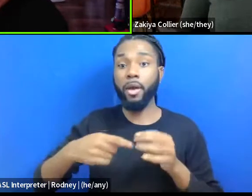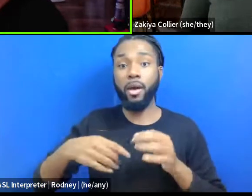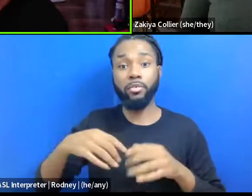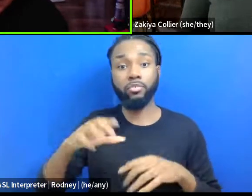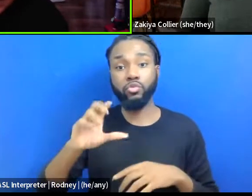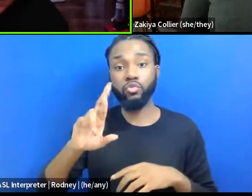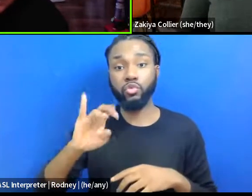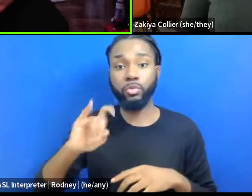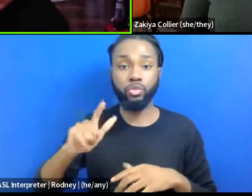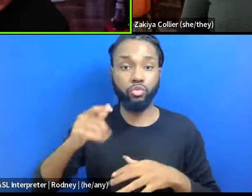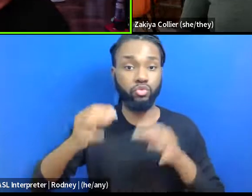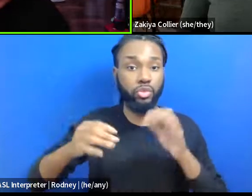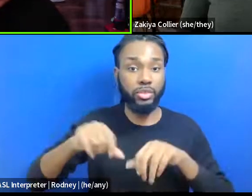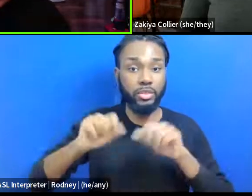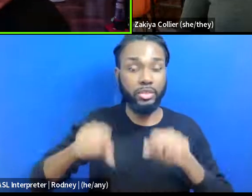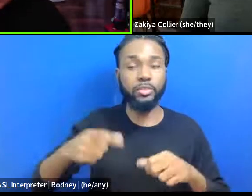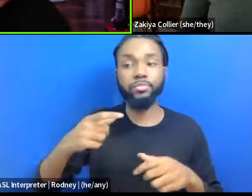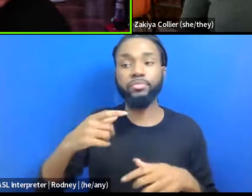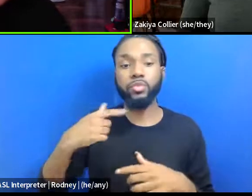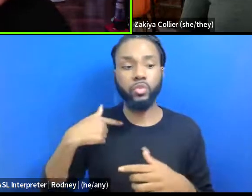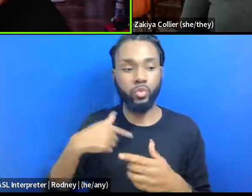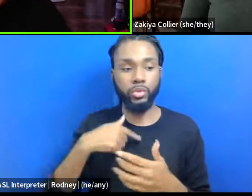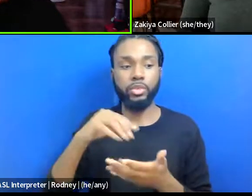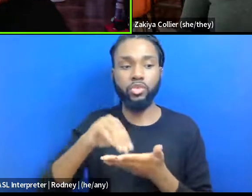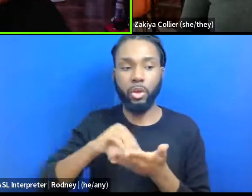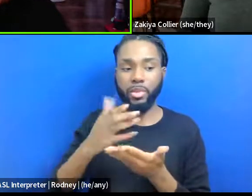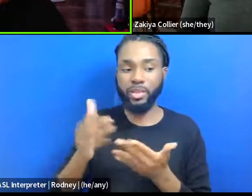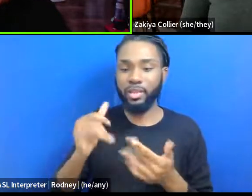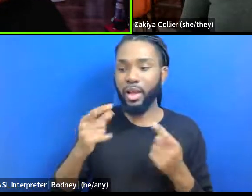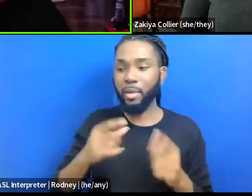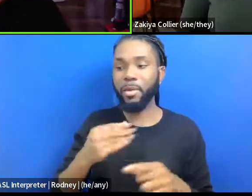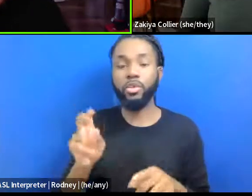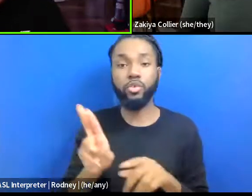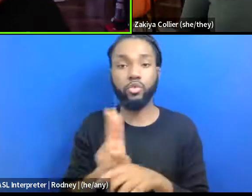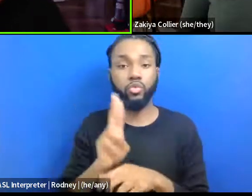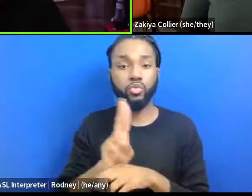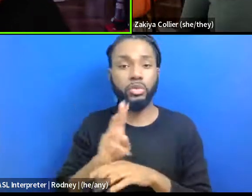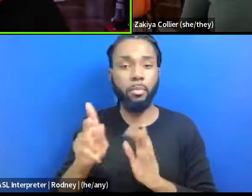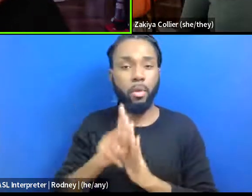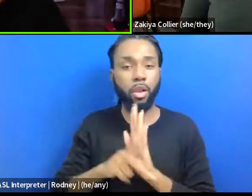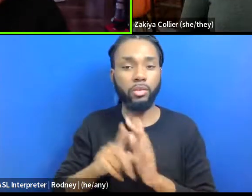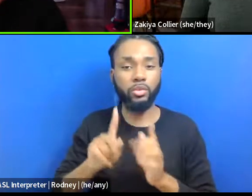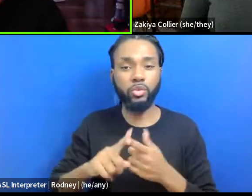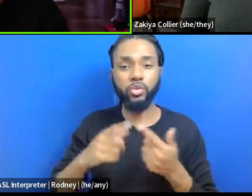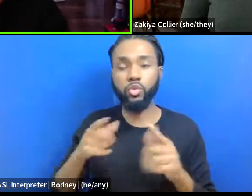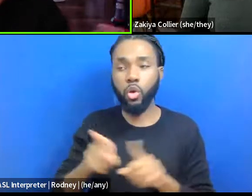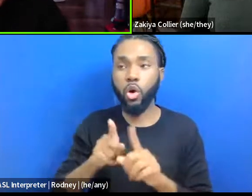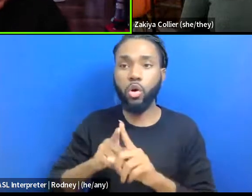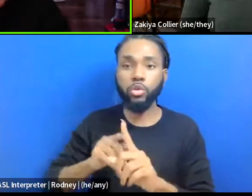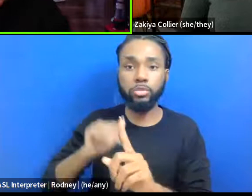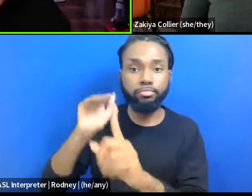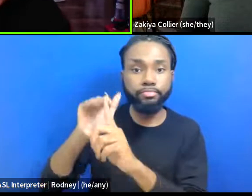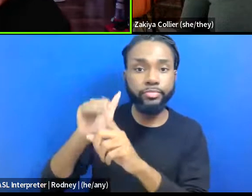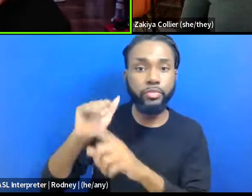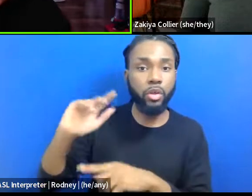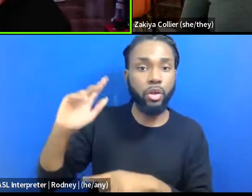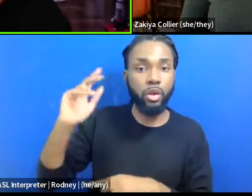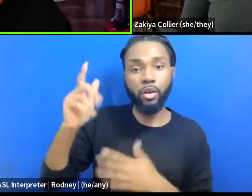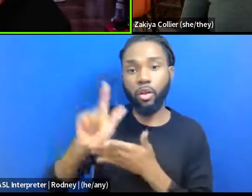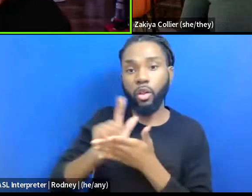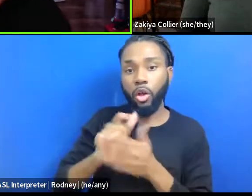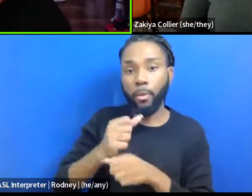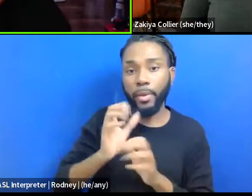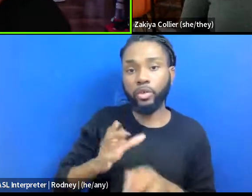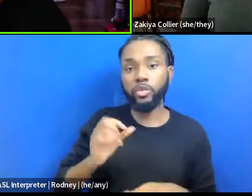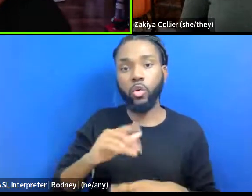documenting things that have happened and then utilizing policy to kind of petition to lawmakers or petition in a courtroom,